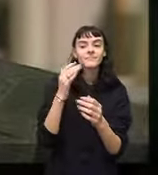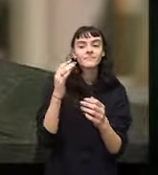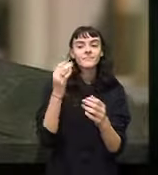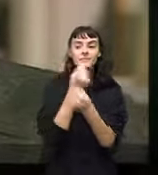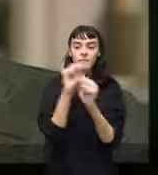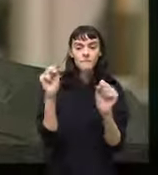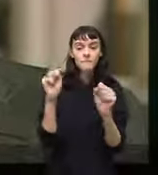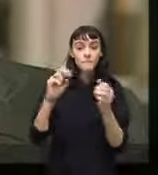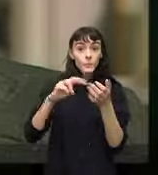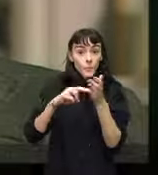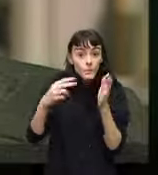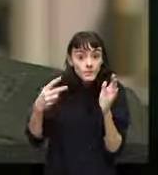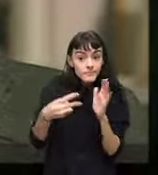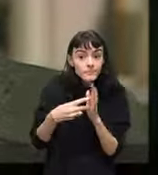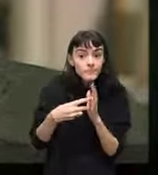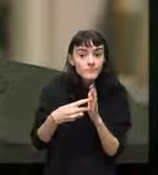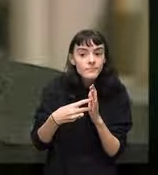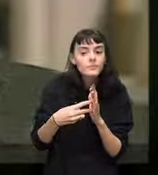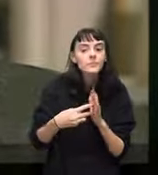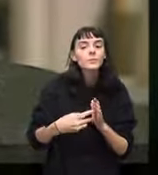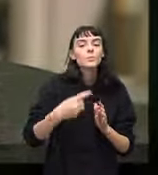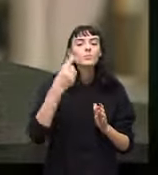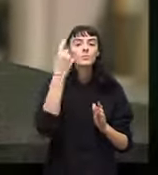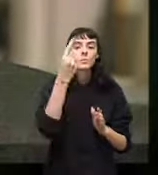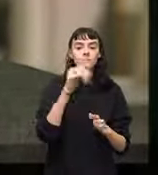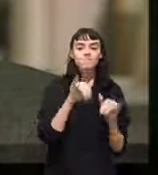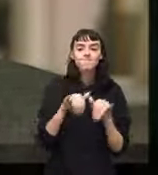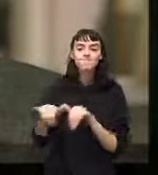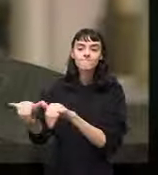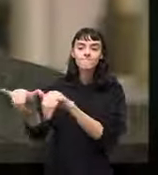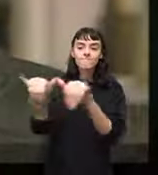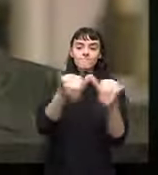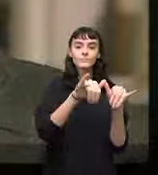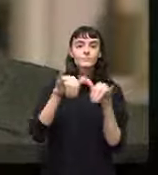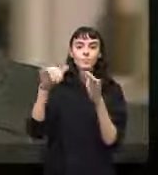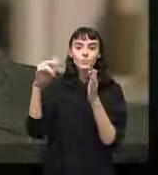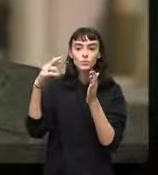the source of stability was a consenting mass